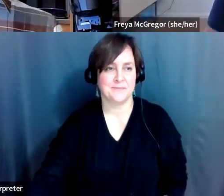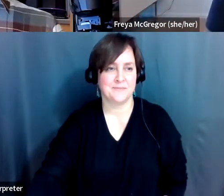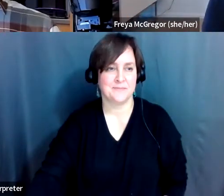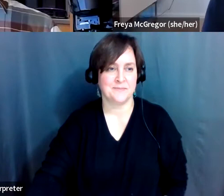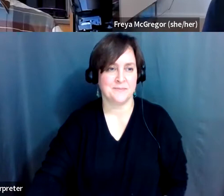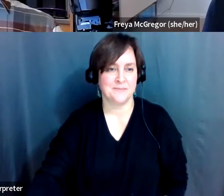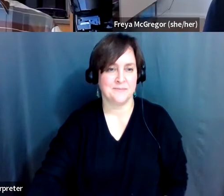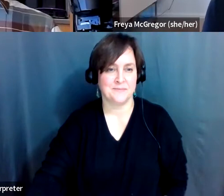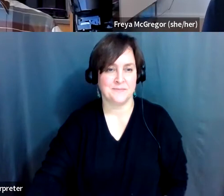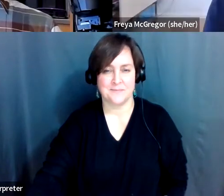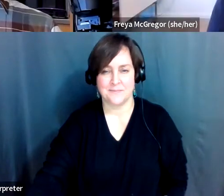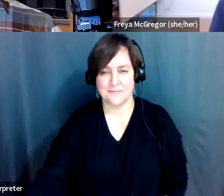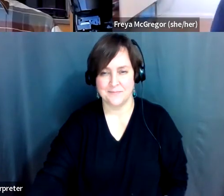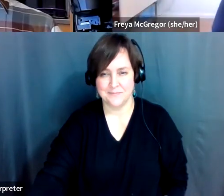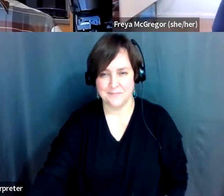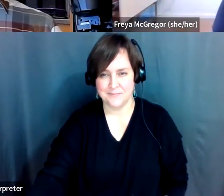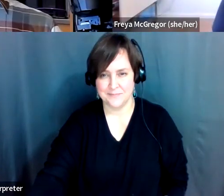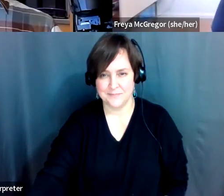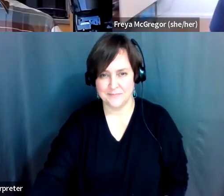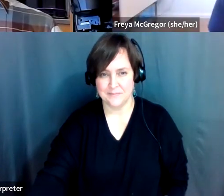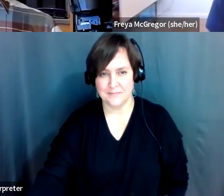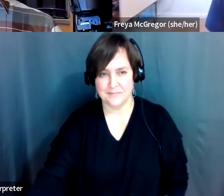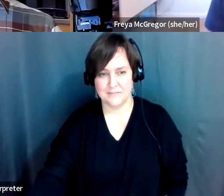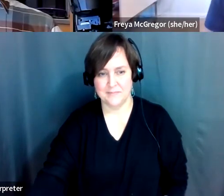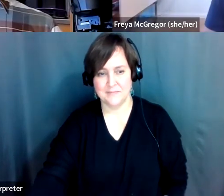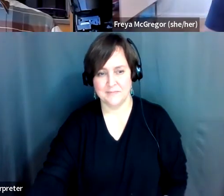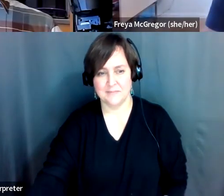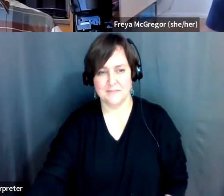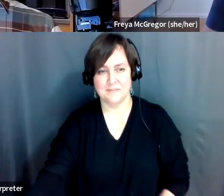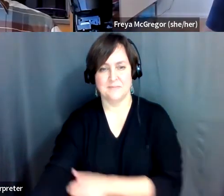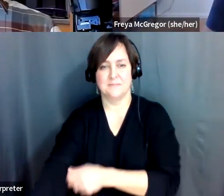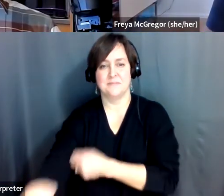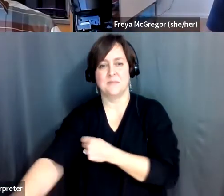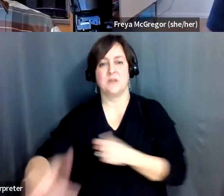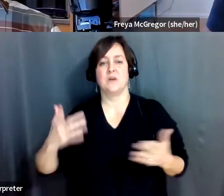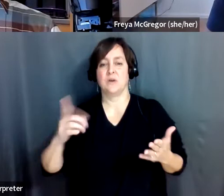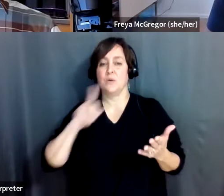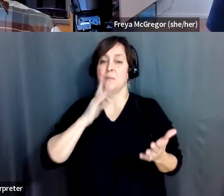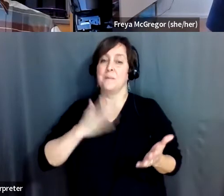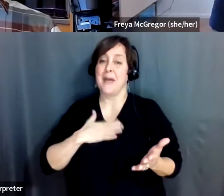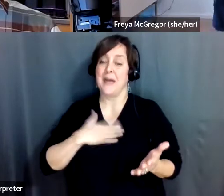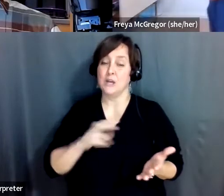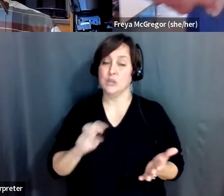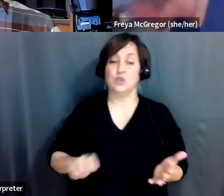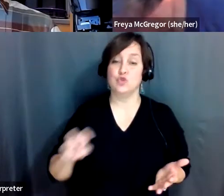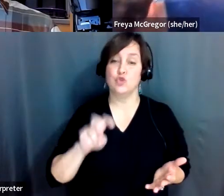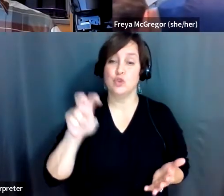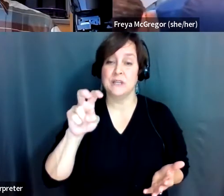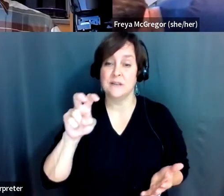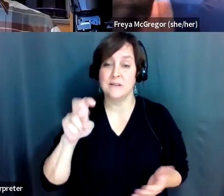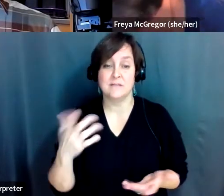Paul? So, so the, the journey that I, I took in